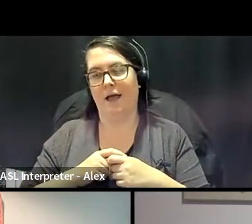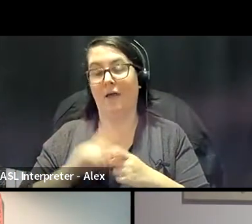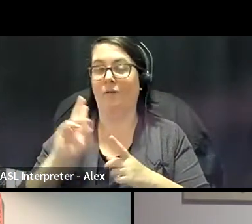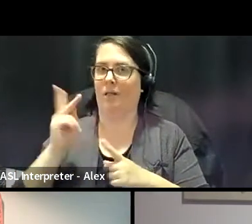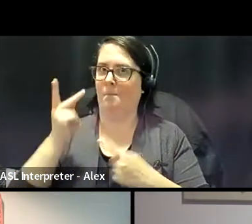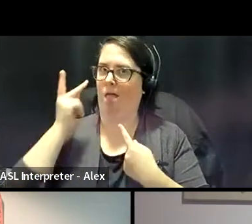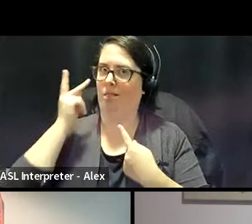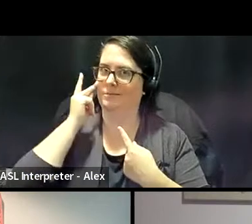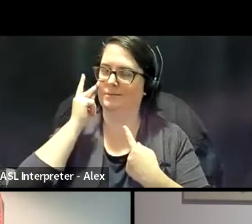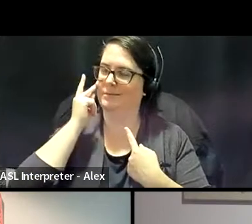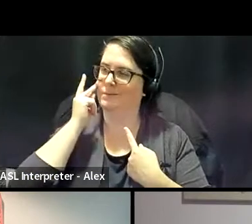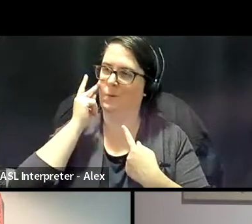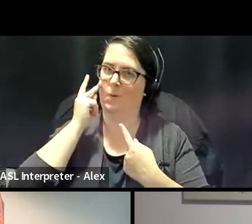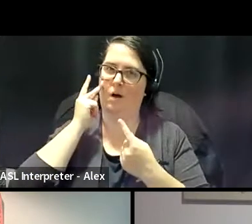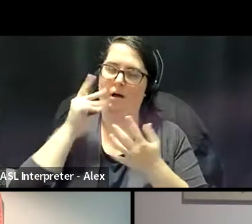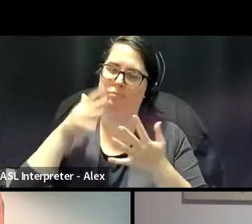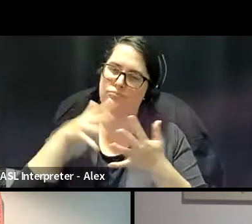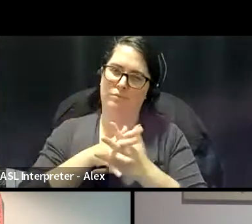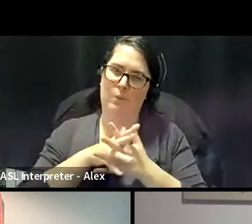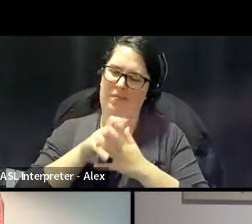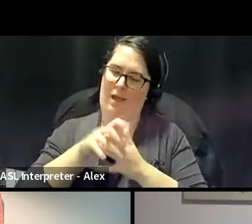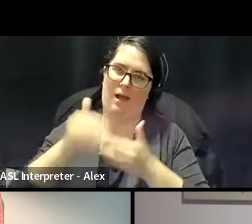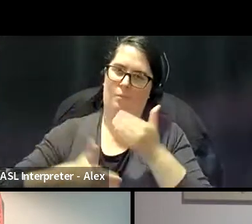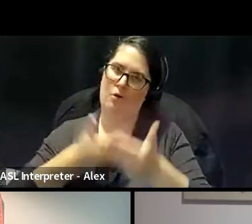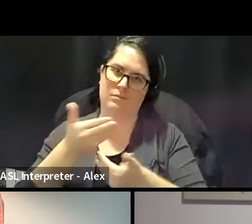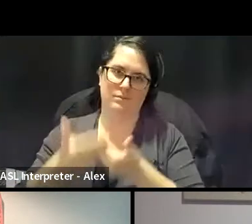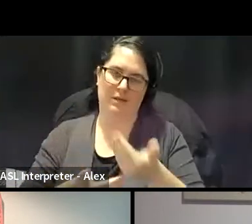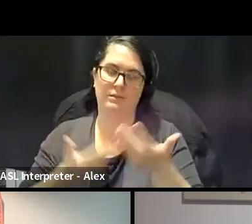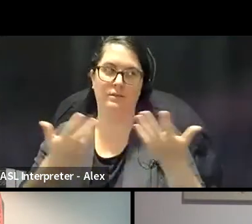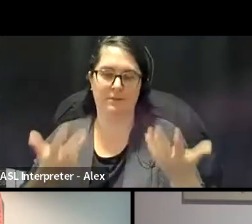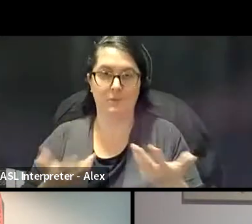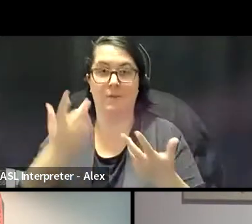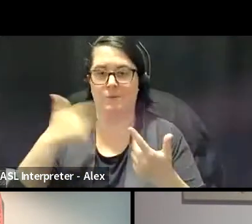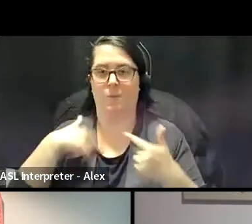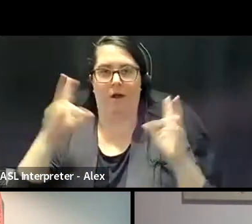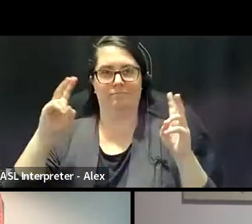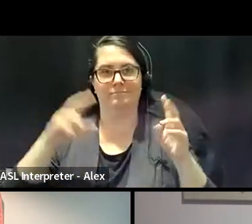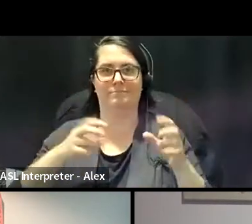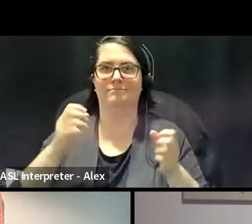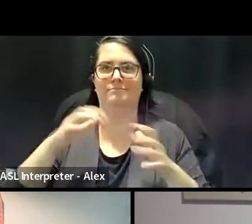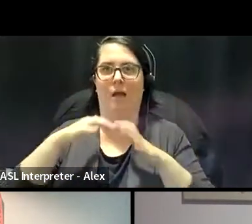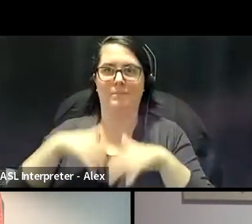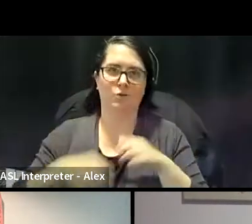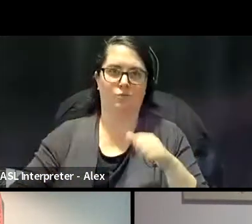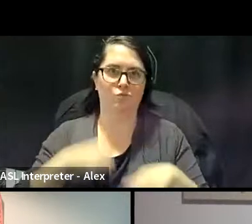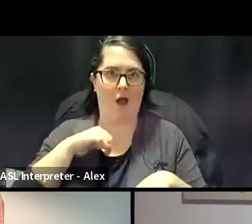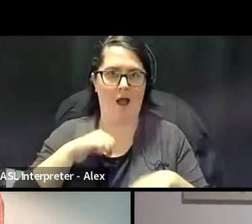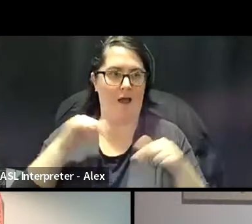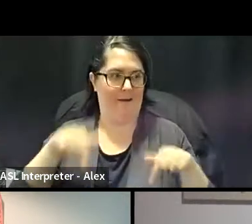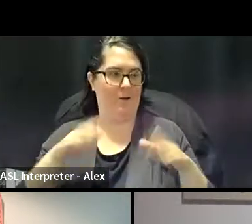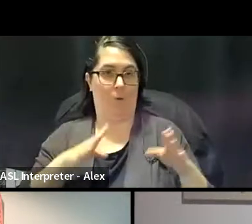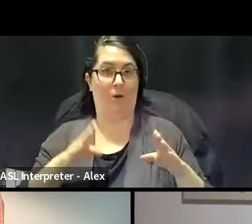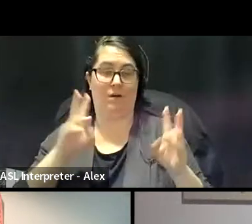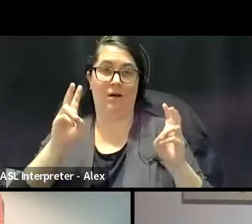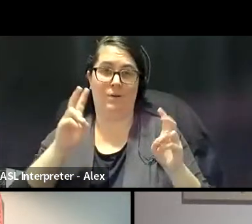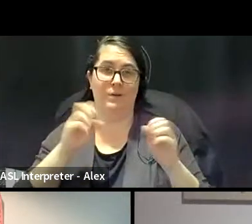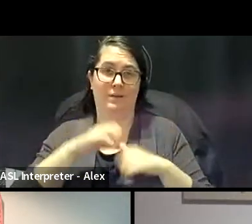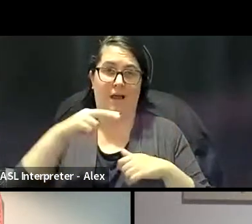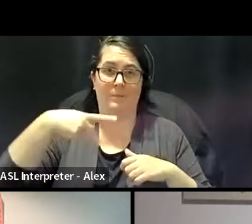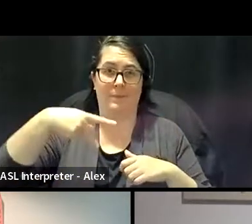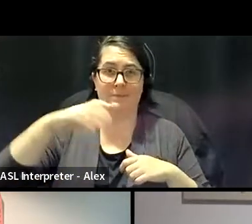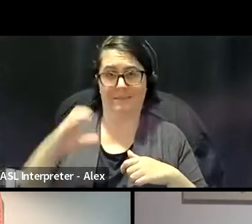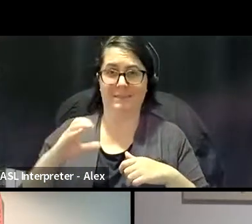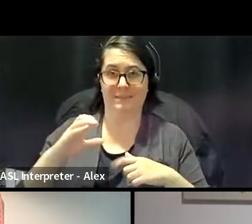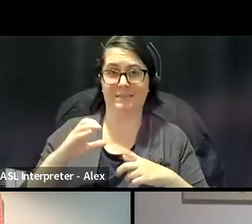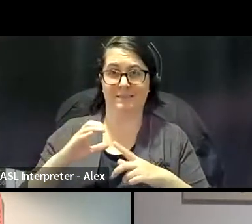then gets eroded in that process, which is why, you know, abolitionist pride, uh, that is organized by no pride in policing coalition